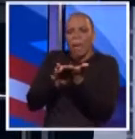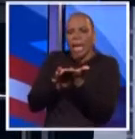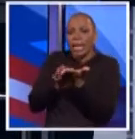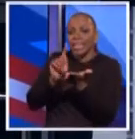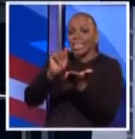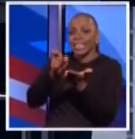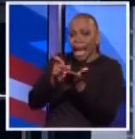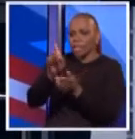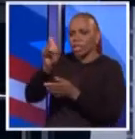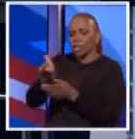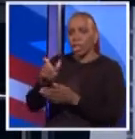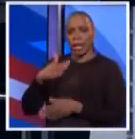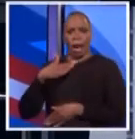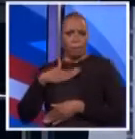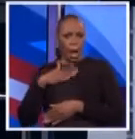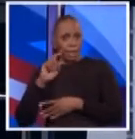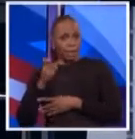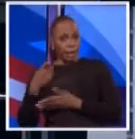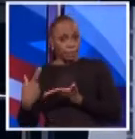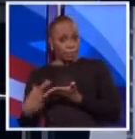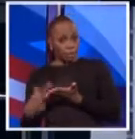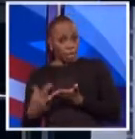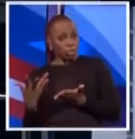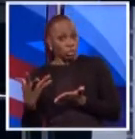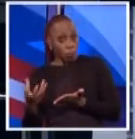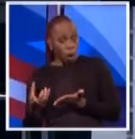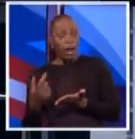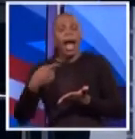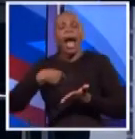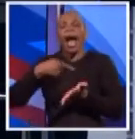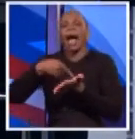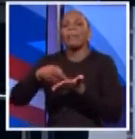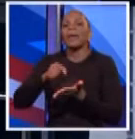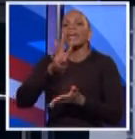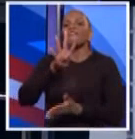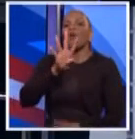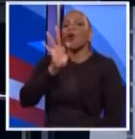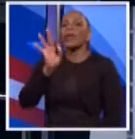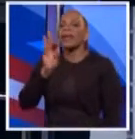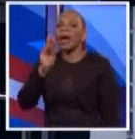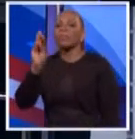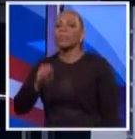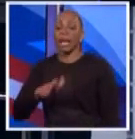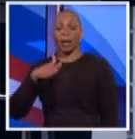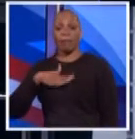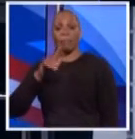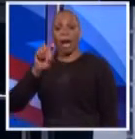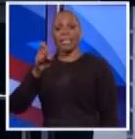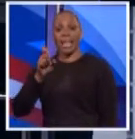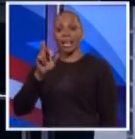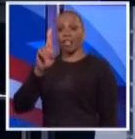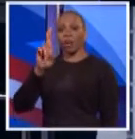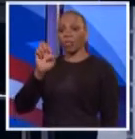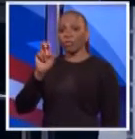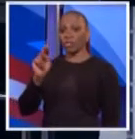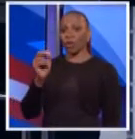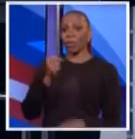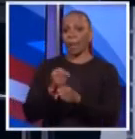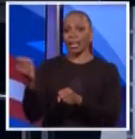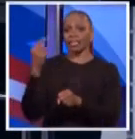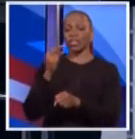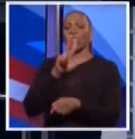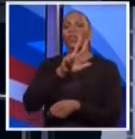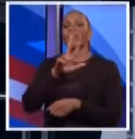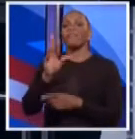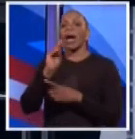Now, my taxes. Let's talk about my taxes, since you wanted to raise them. I paid 49% in my tax returns last year, 39.5